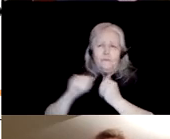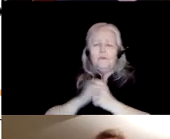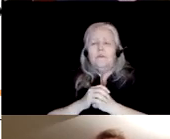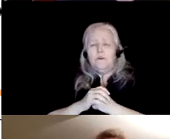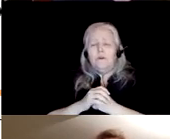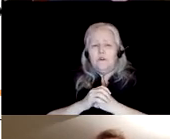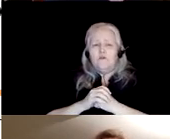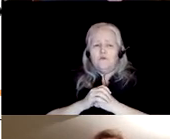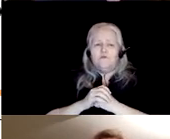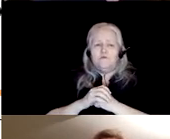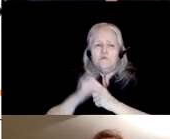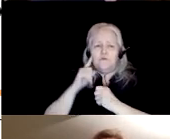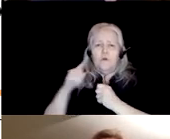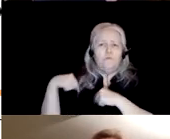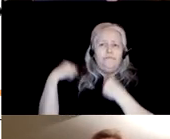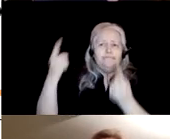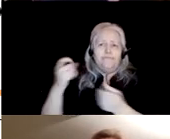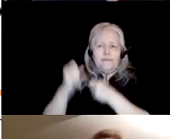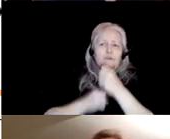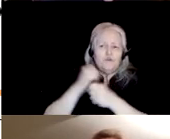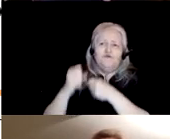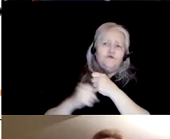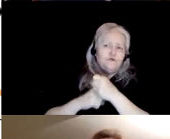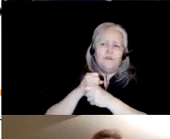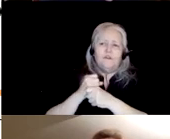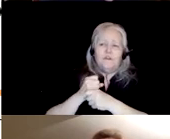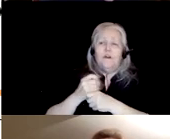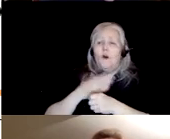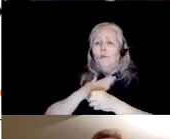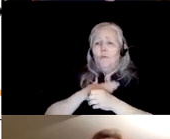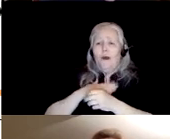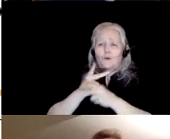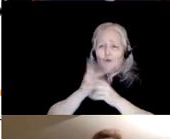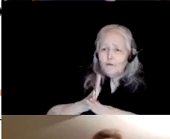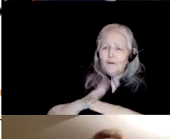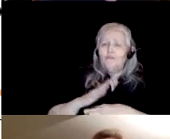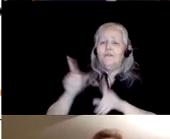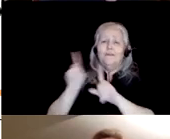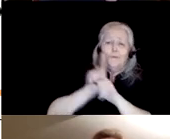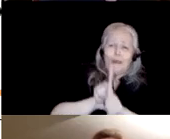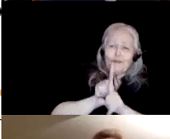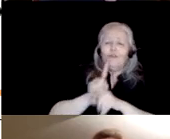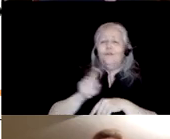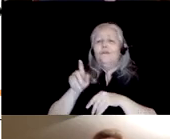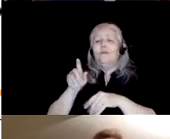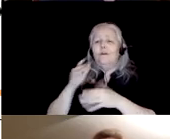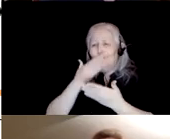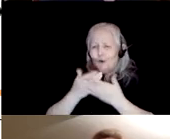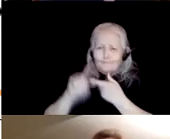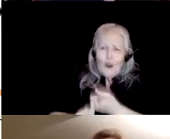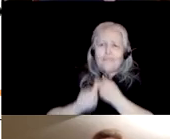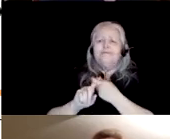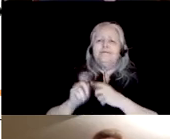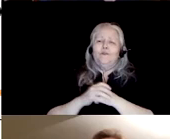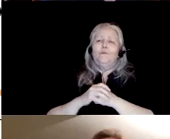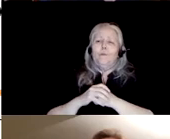over all the years uh he's been my supervisor he's my mentor and he is is my very good friend um